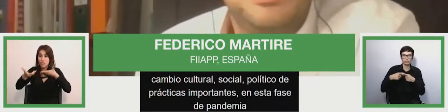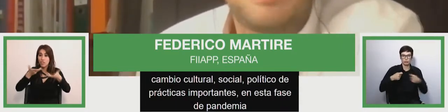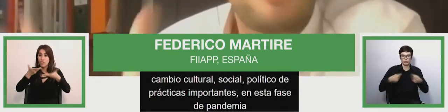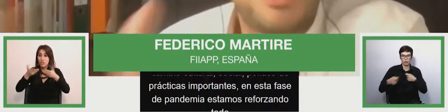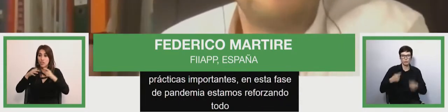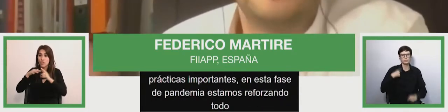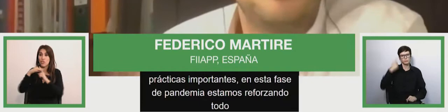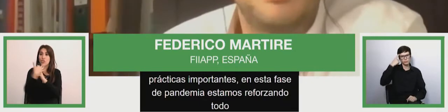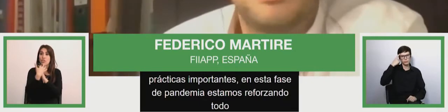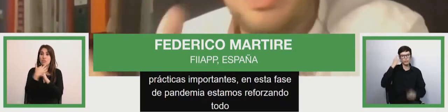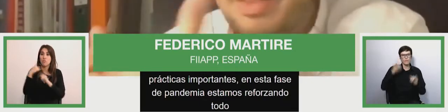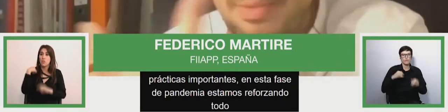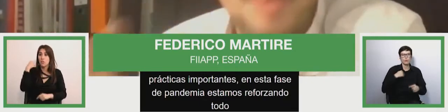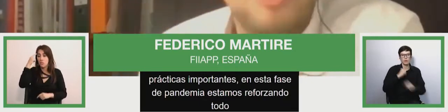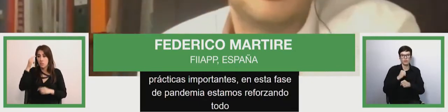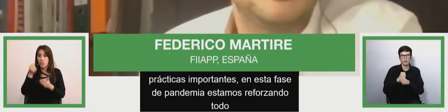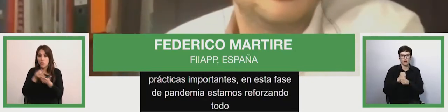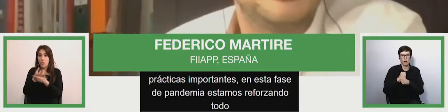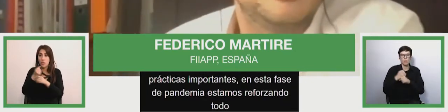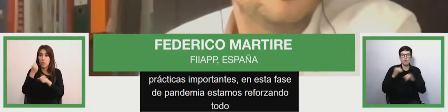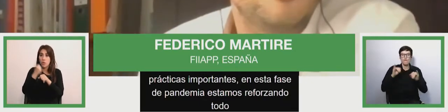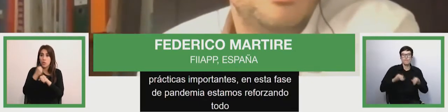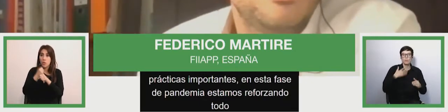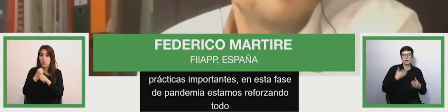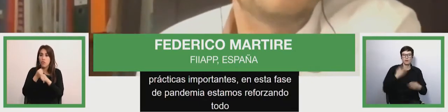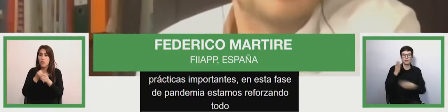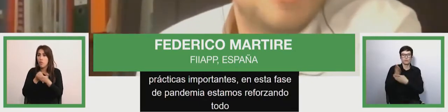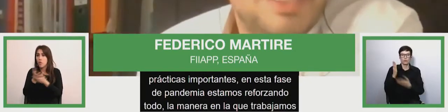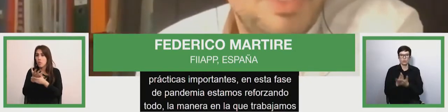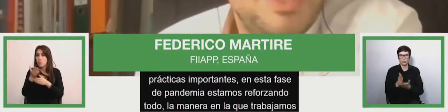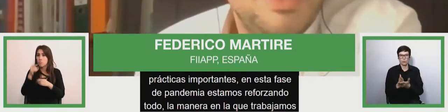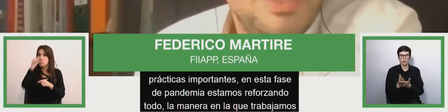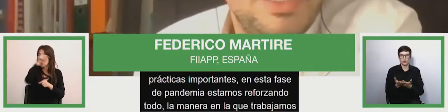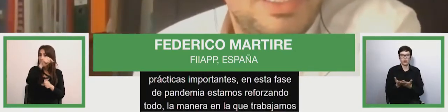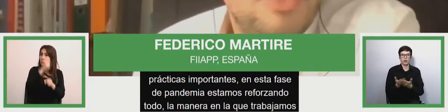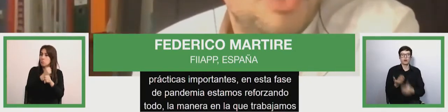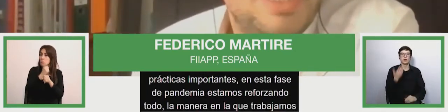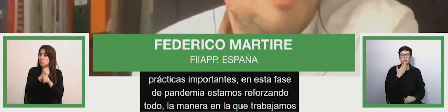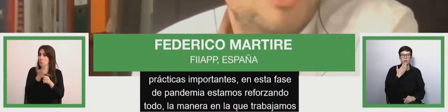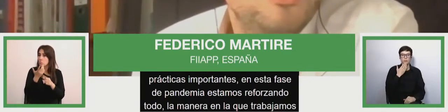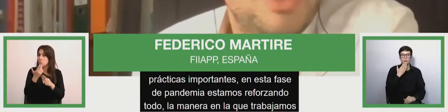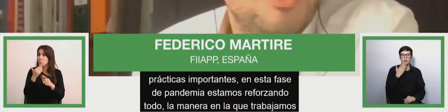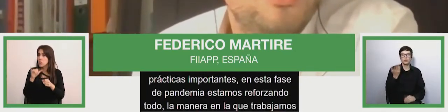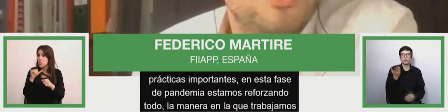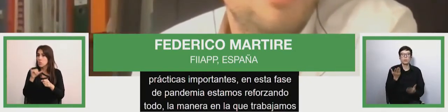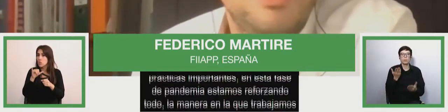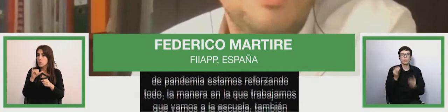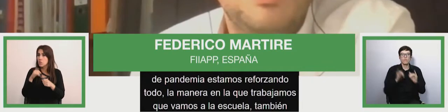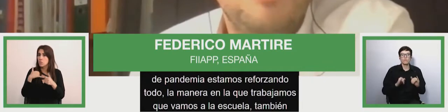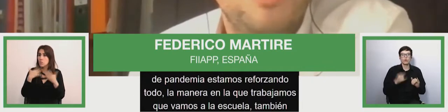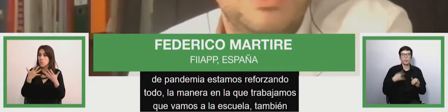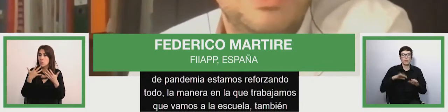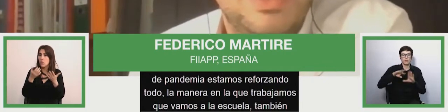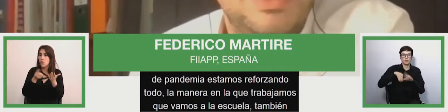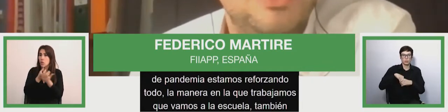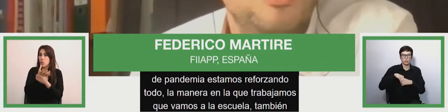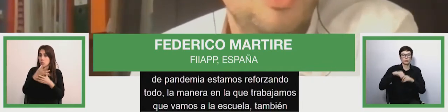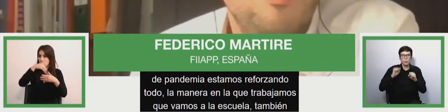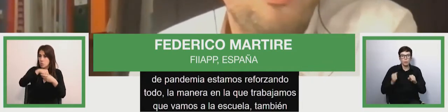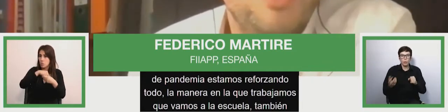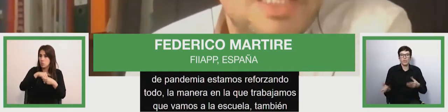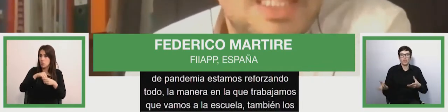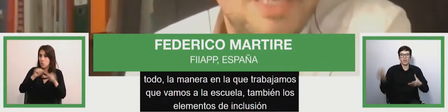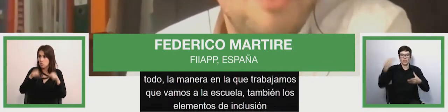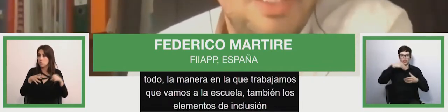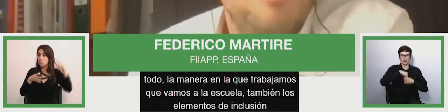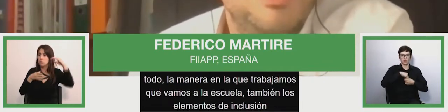work and how we go to school but this is all the elements including elements that are called within that and can